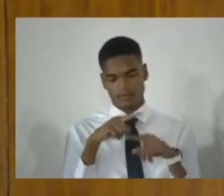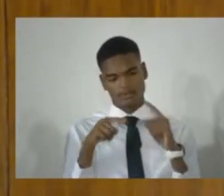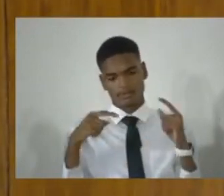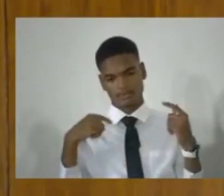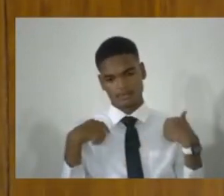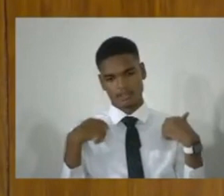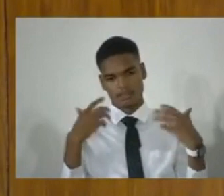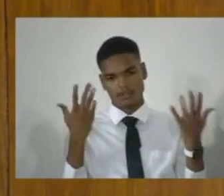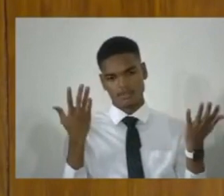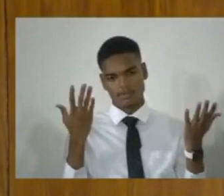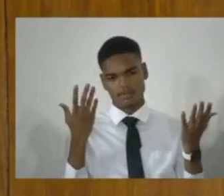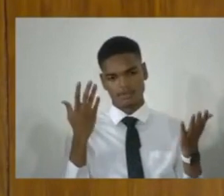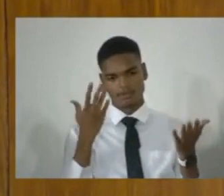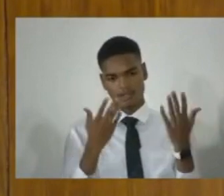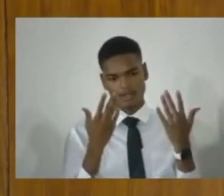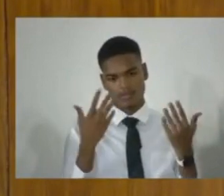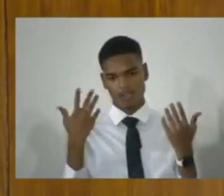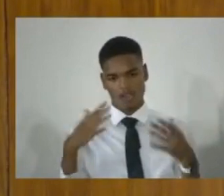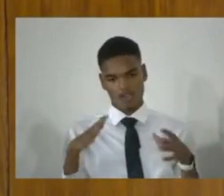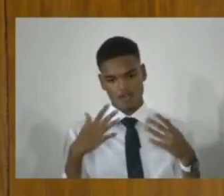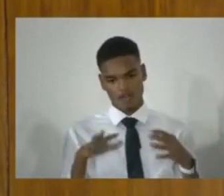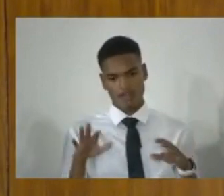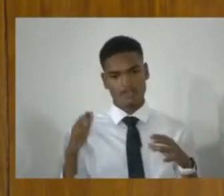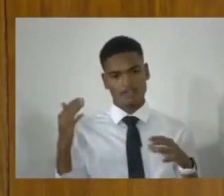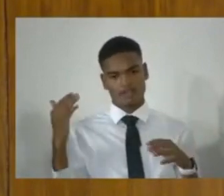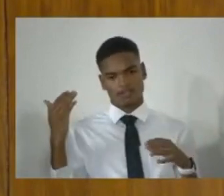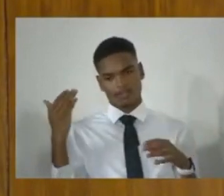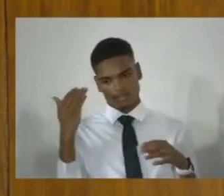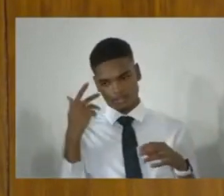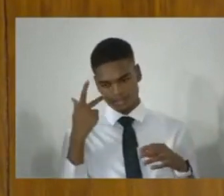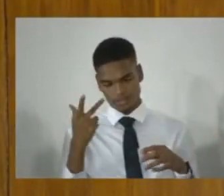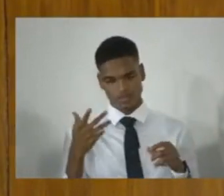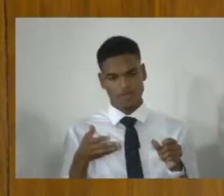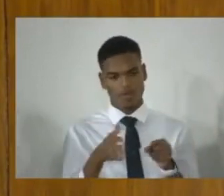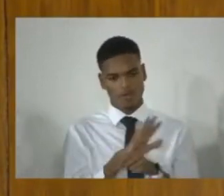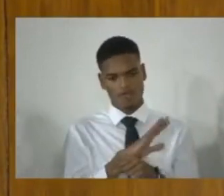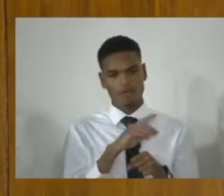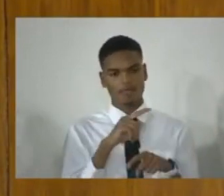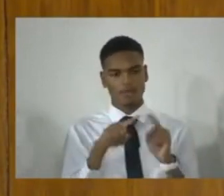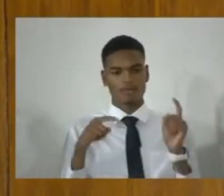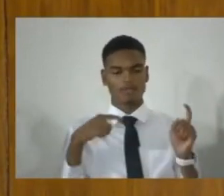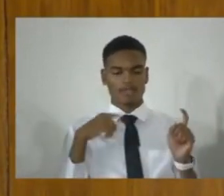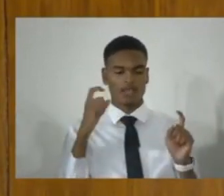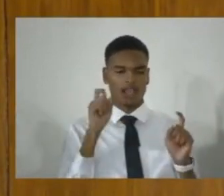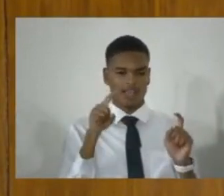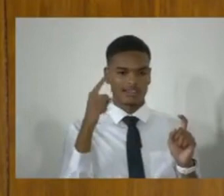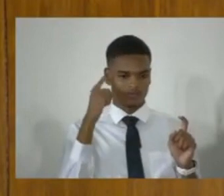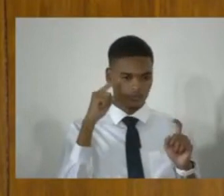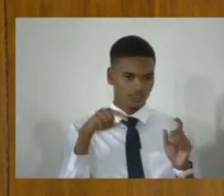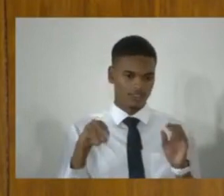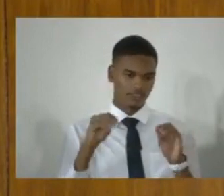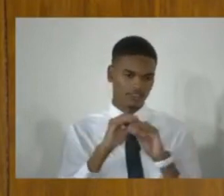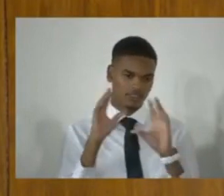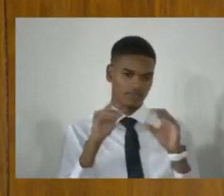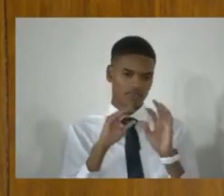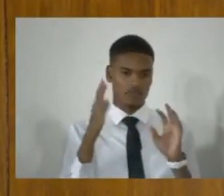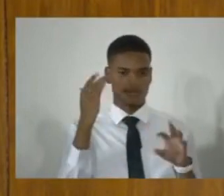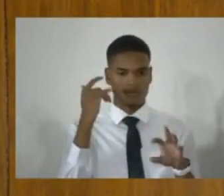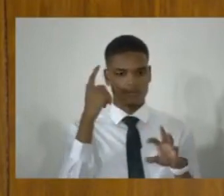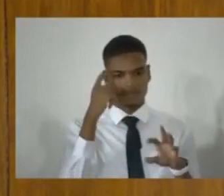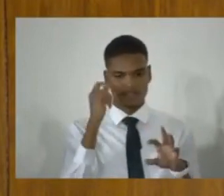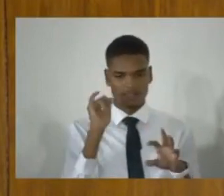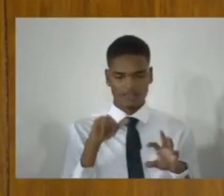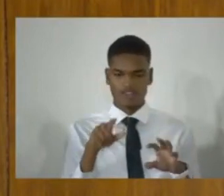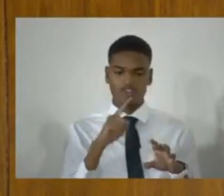know, maybe that it's already covered, but I'm asking for this to be clarified because that formulation is